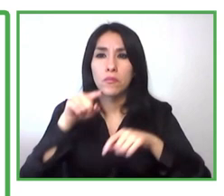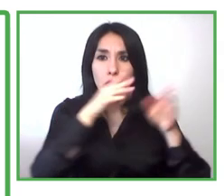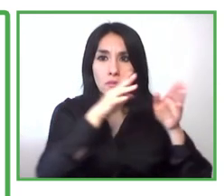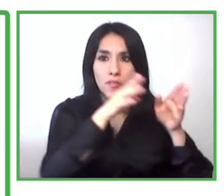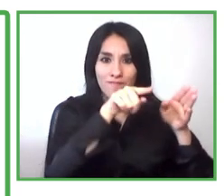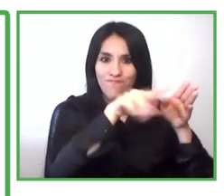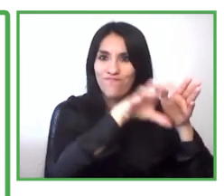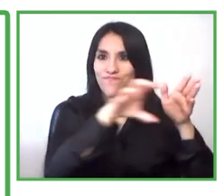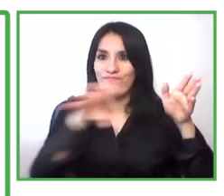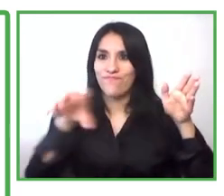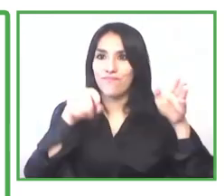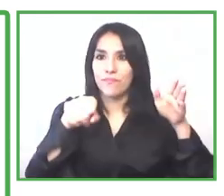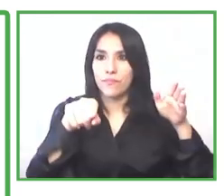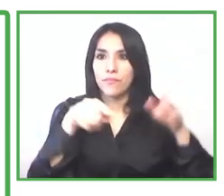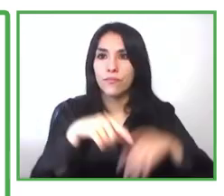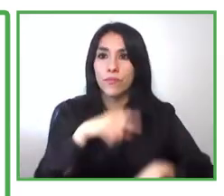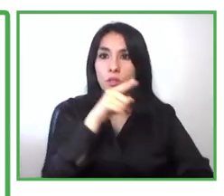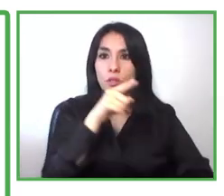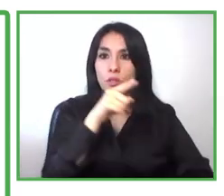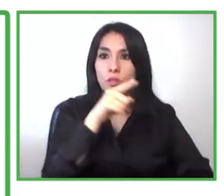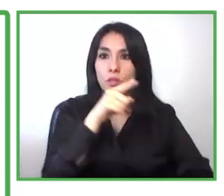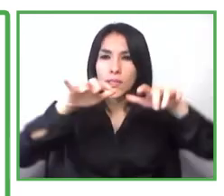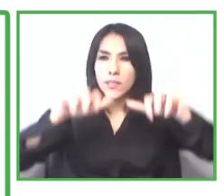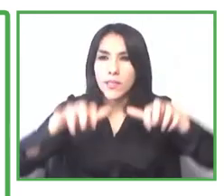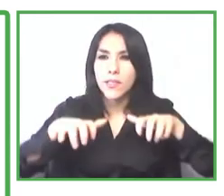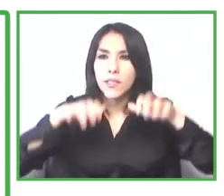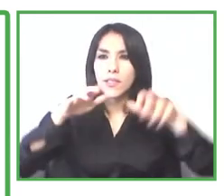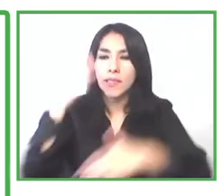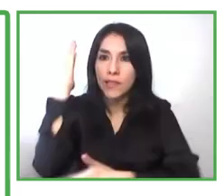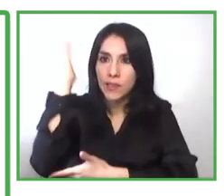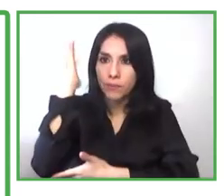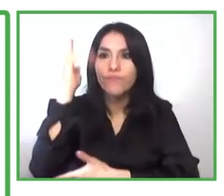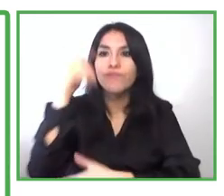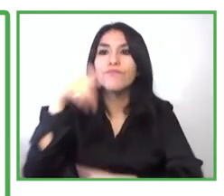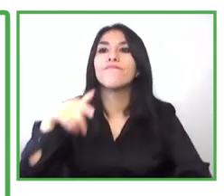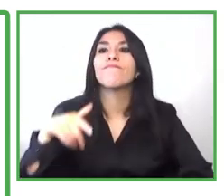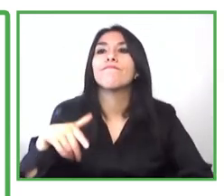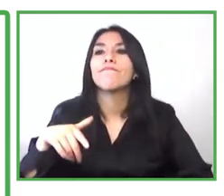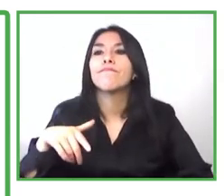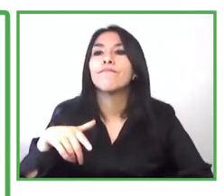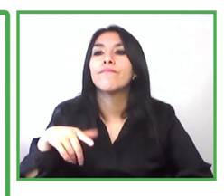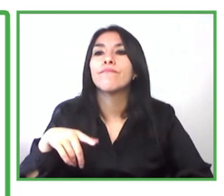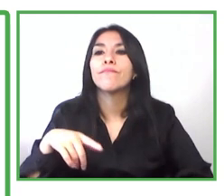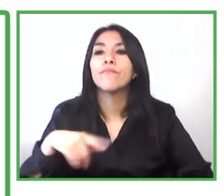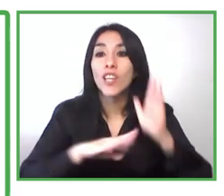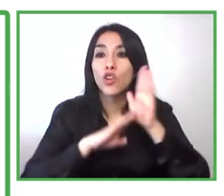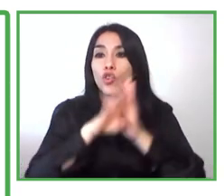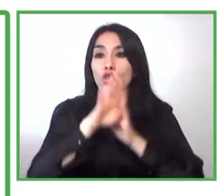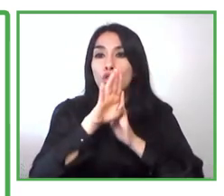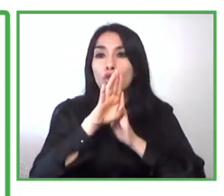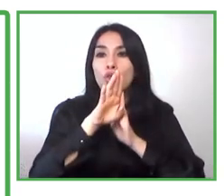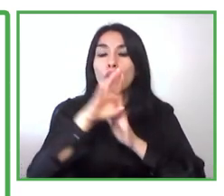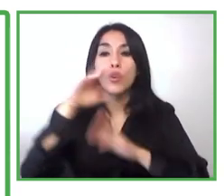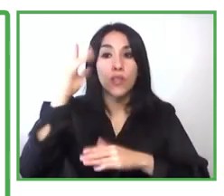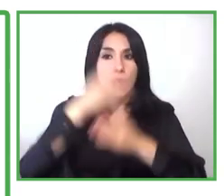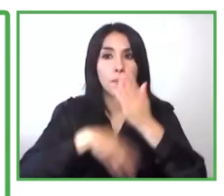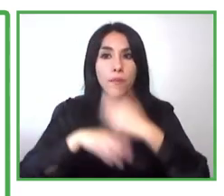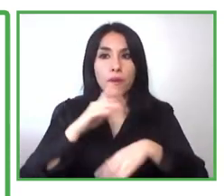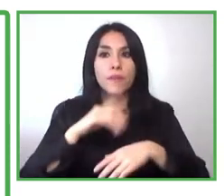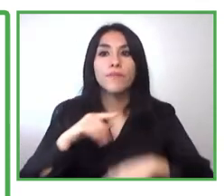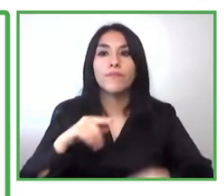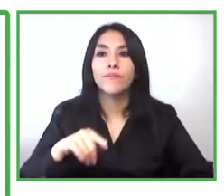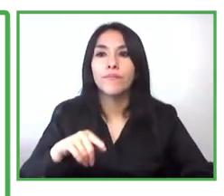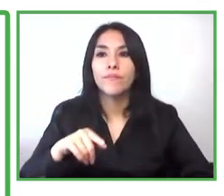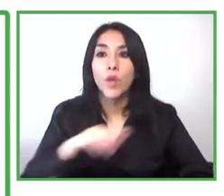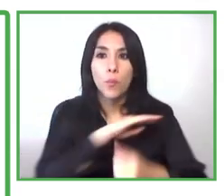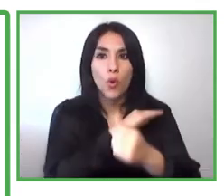ventures and the first goal is to have the initiatives initiatives that are developed not